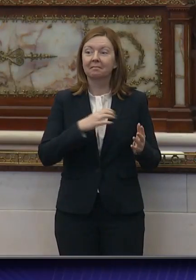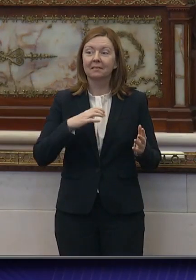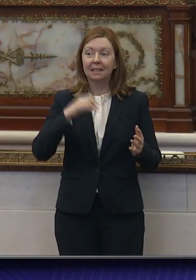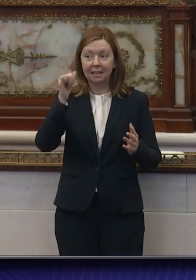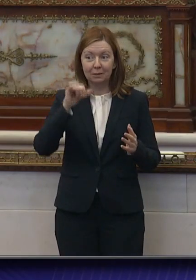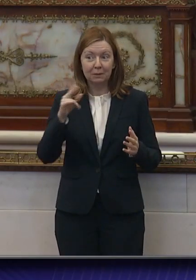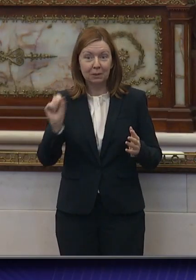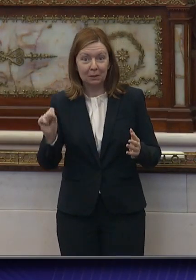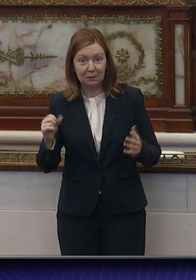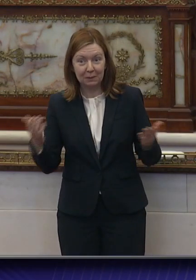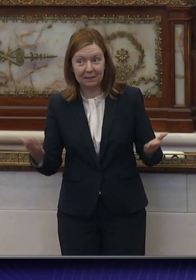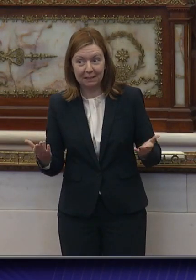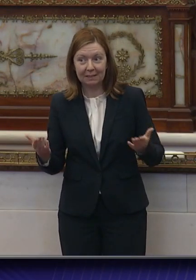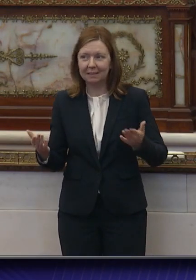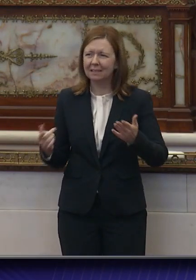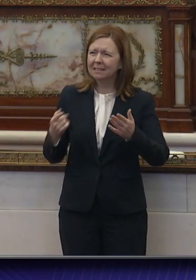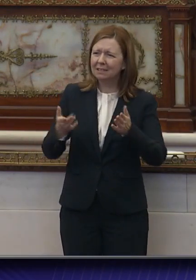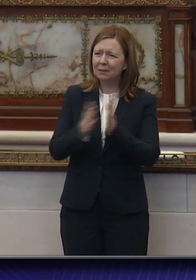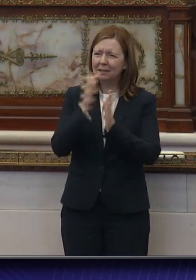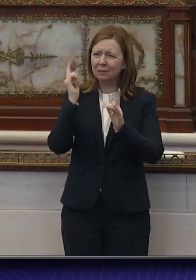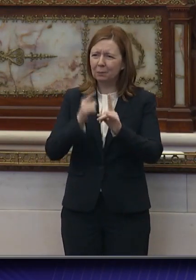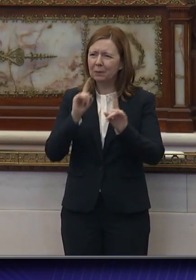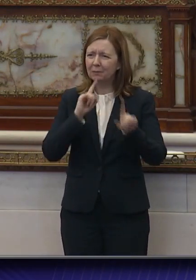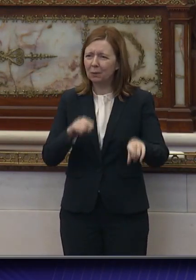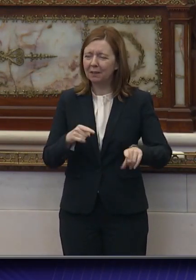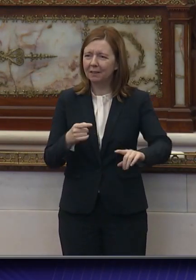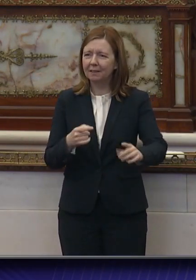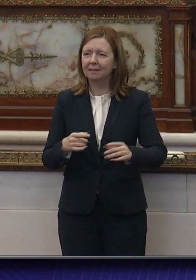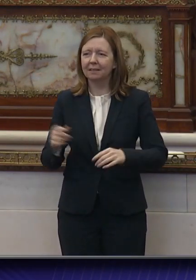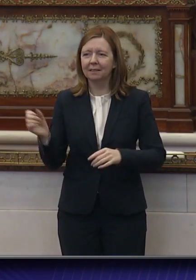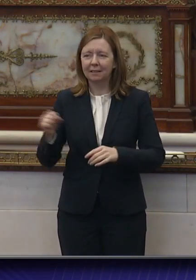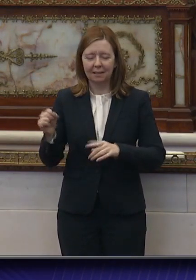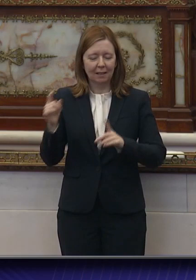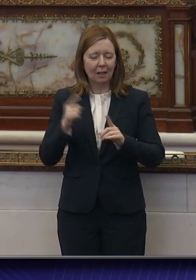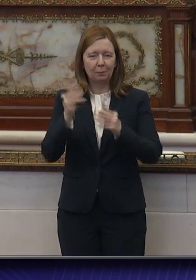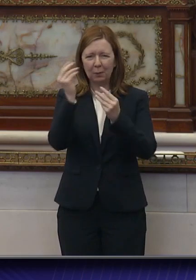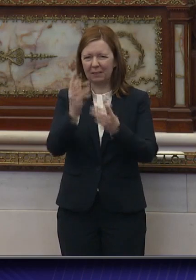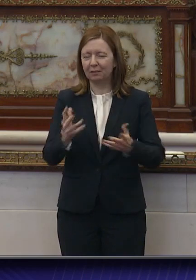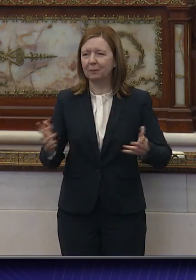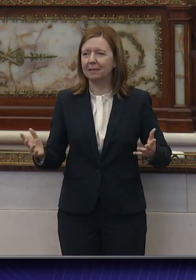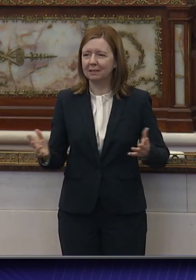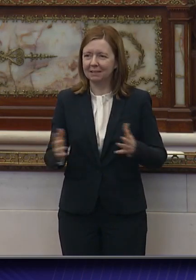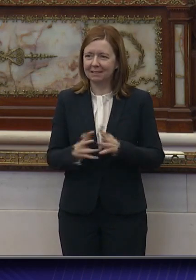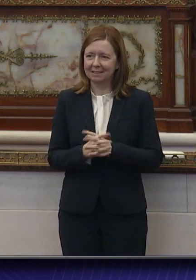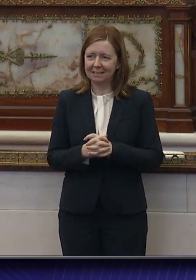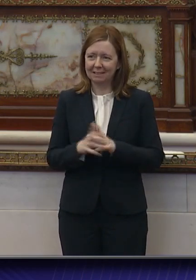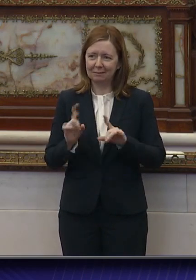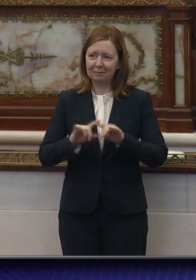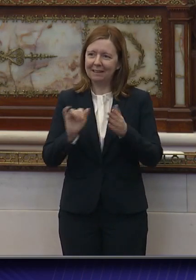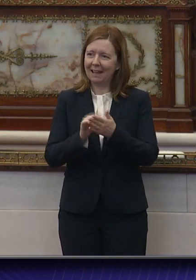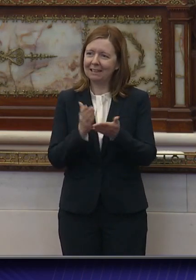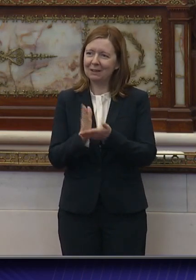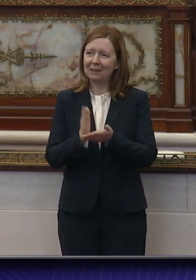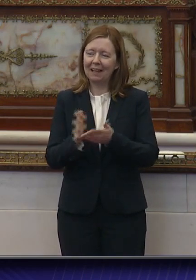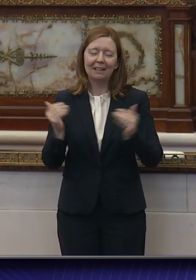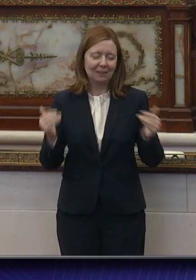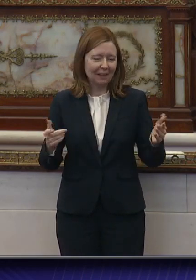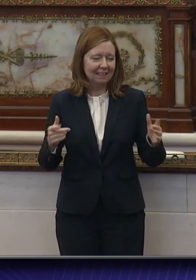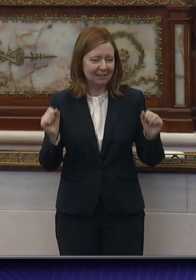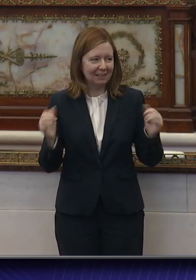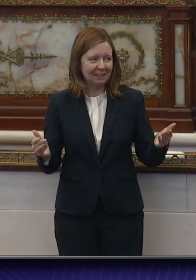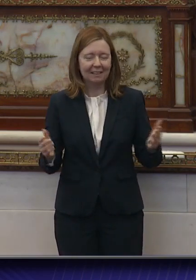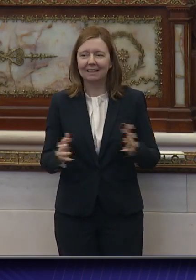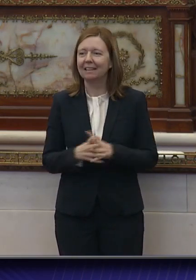Yeah, thank you, Mr. President. I'm sorry, did you call for a point of order, Councilman? It was a point of information, but that's okay. Go ahead, you can go ahead.